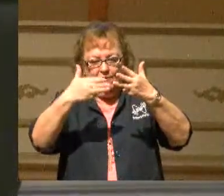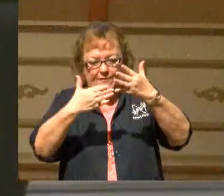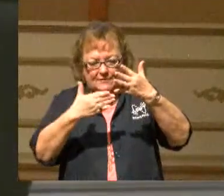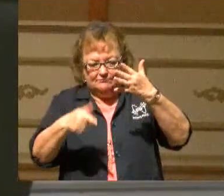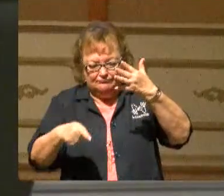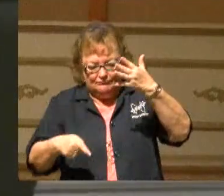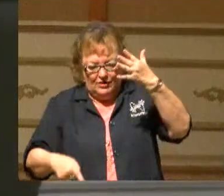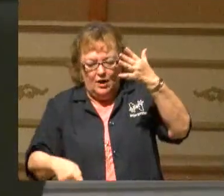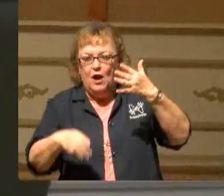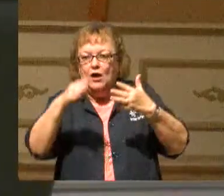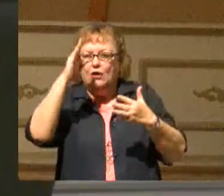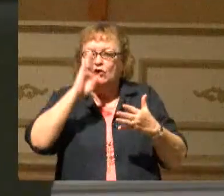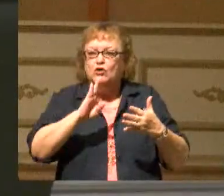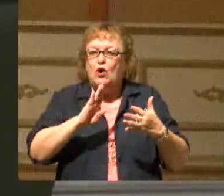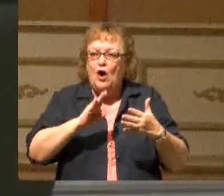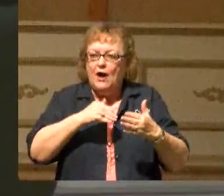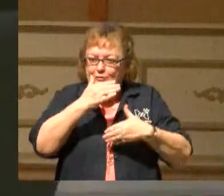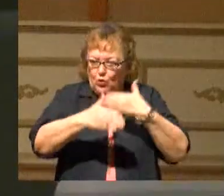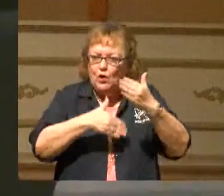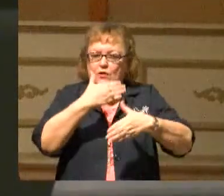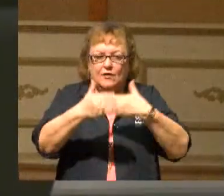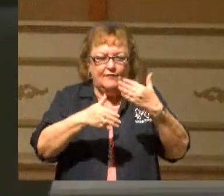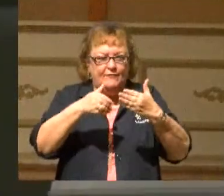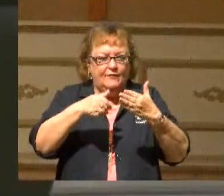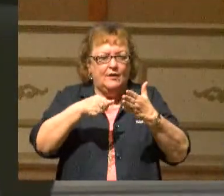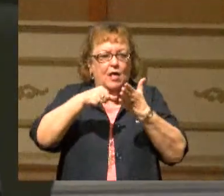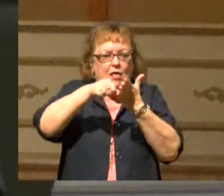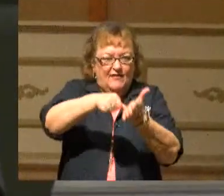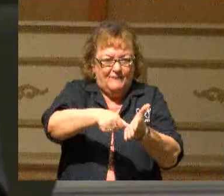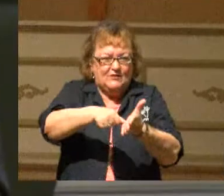God's order of priority, in God's order of emphasis.